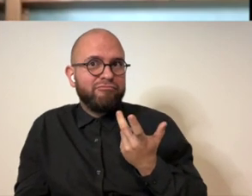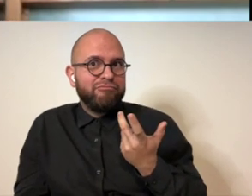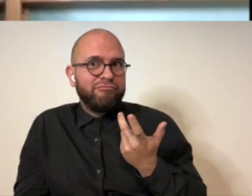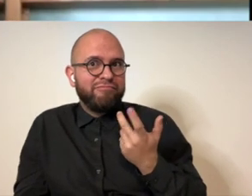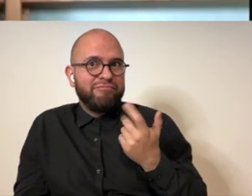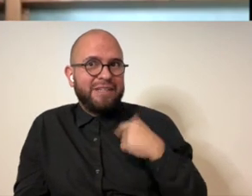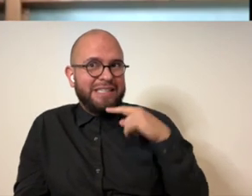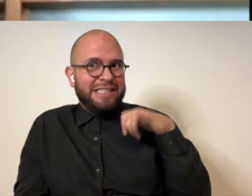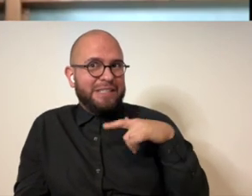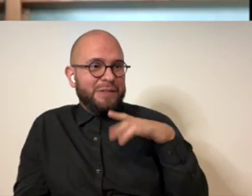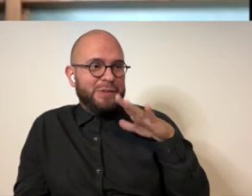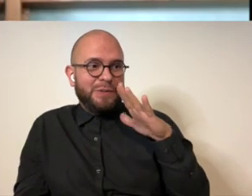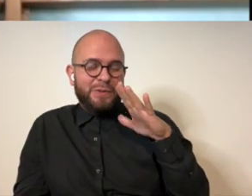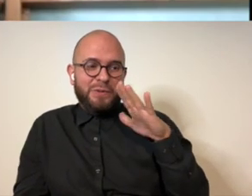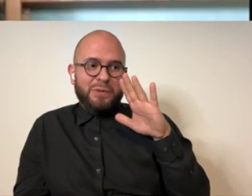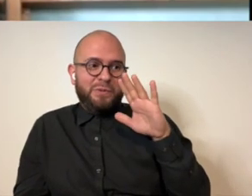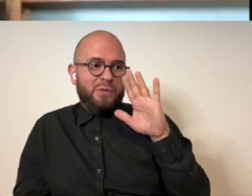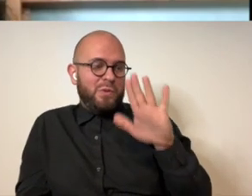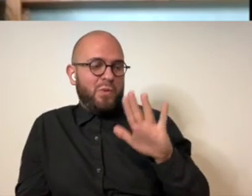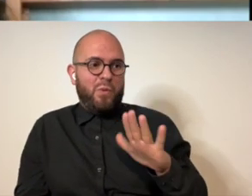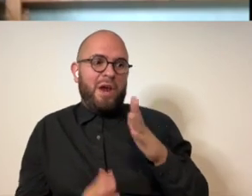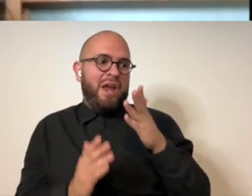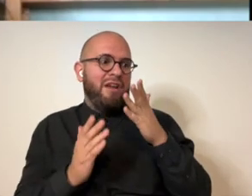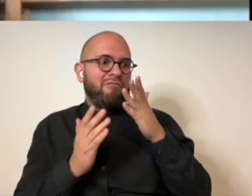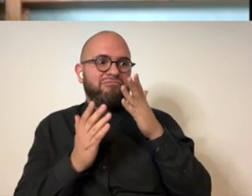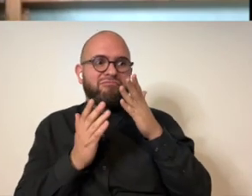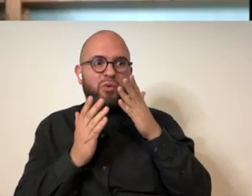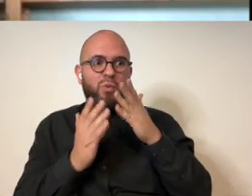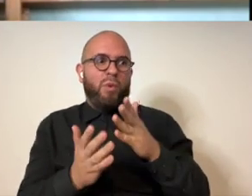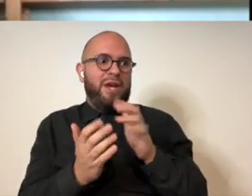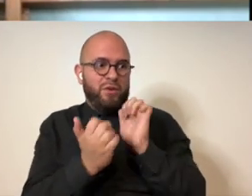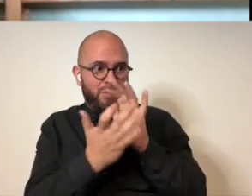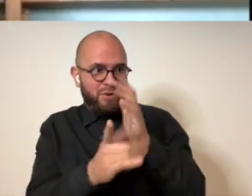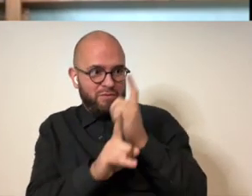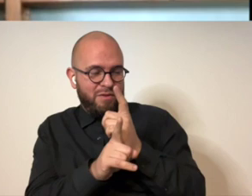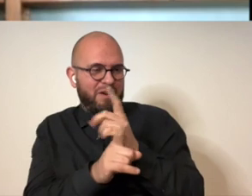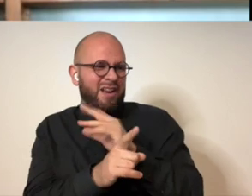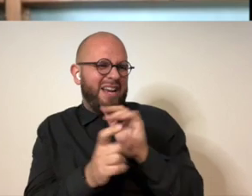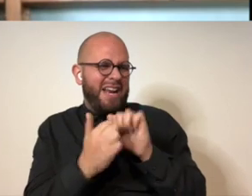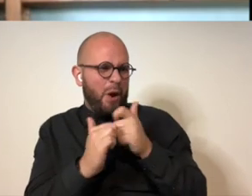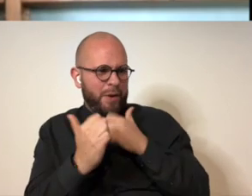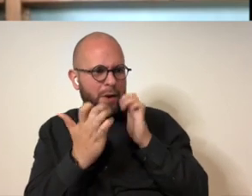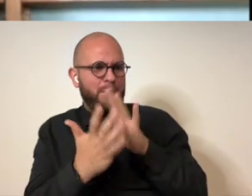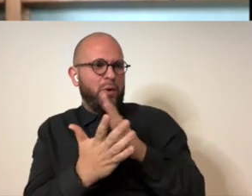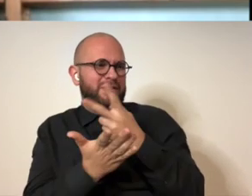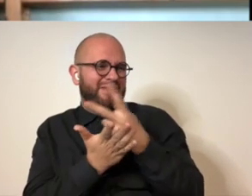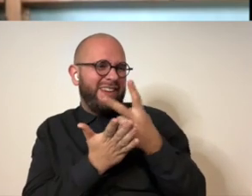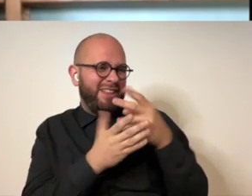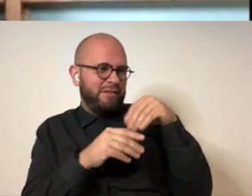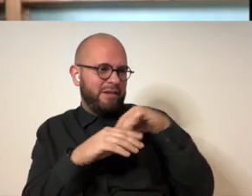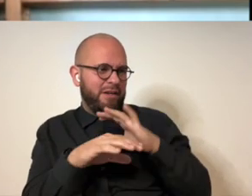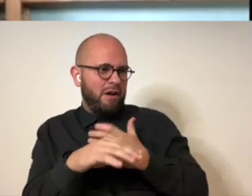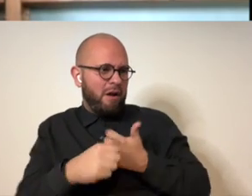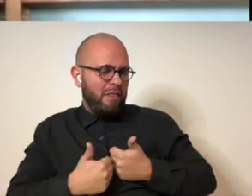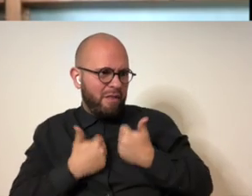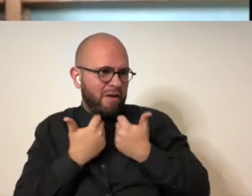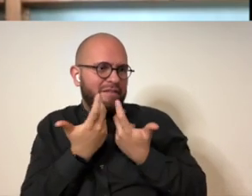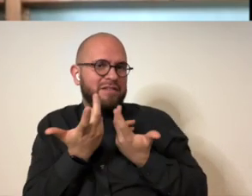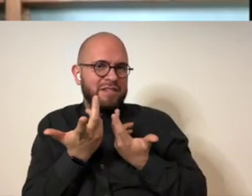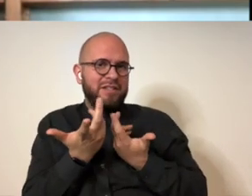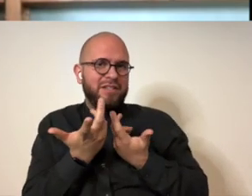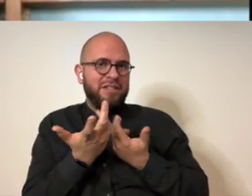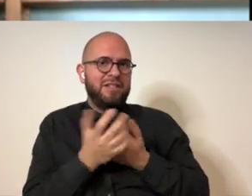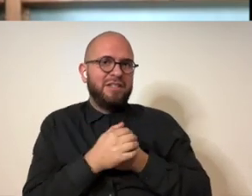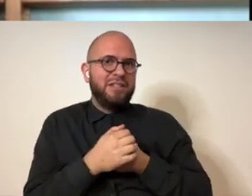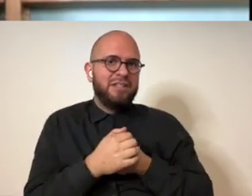approach it and how we approach failure in our lives that it can actually be